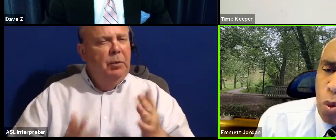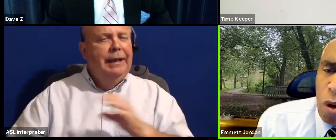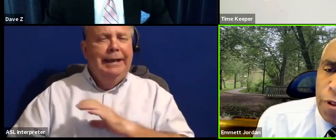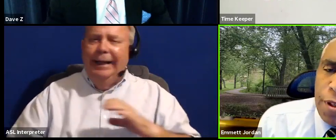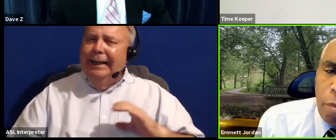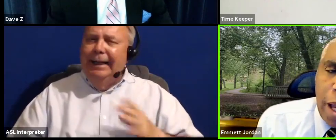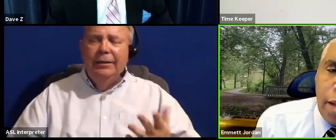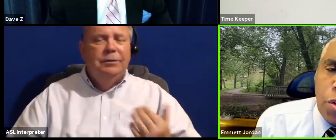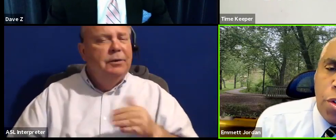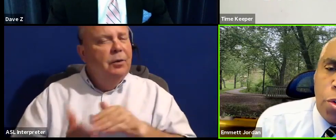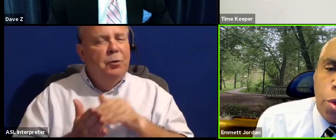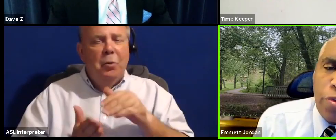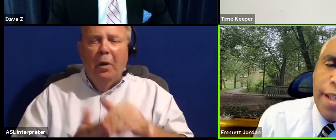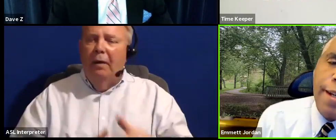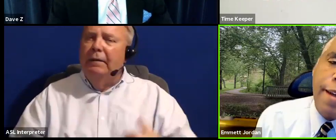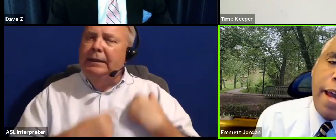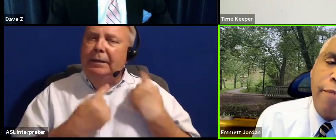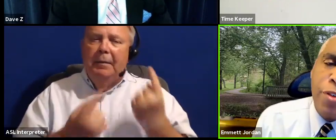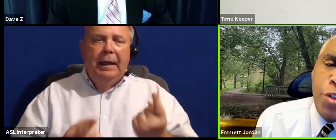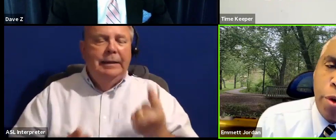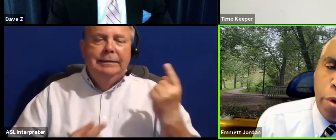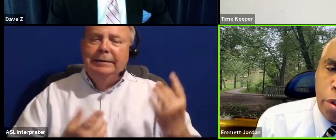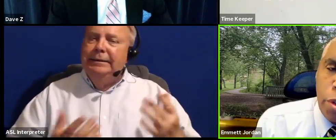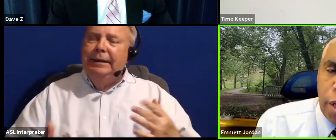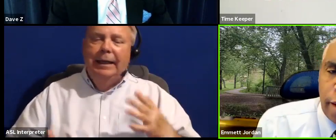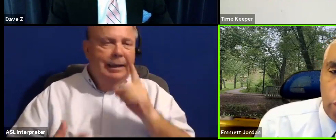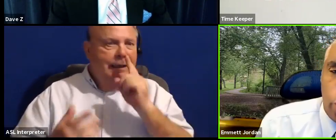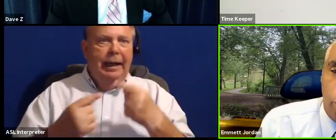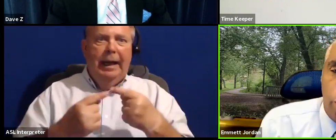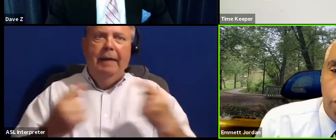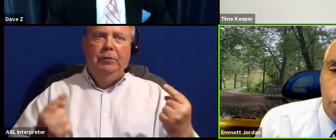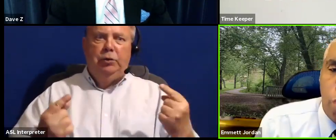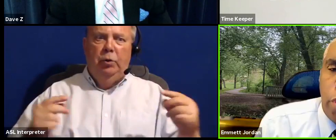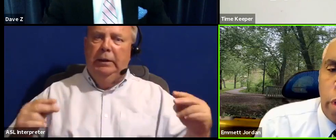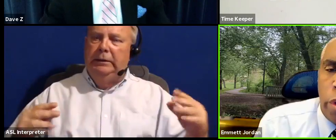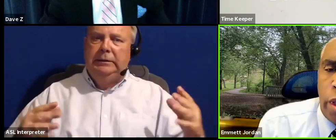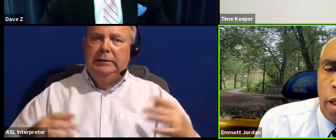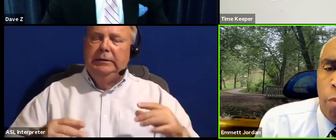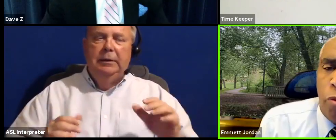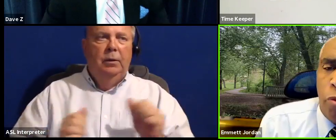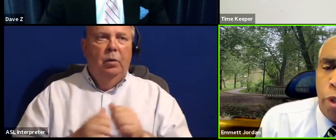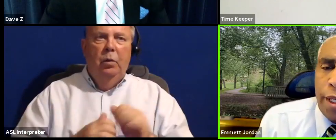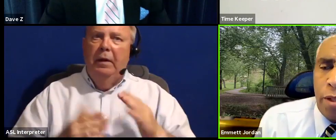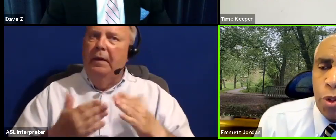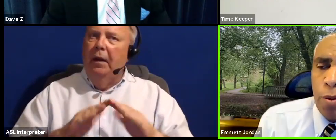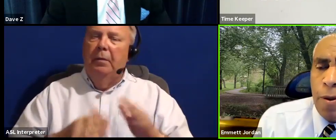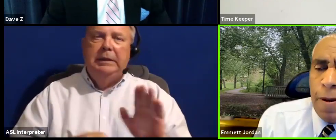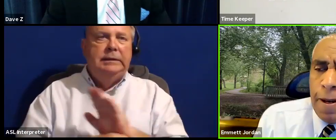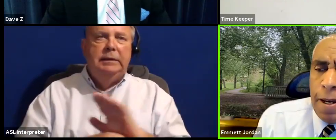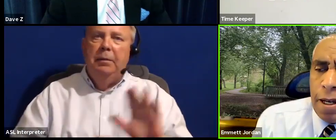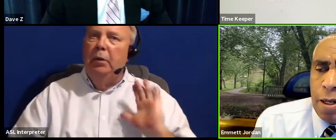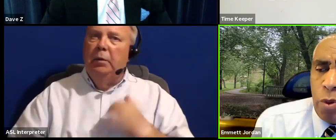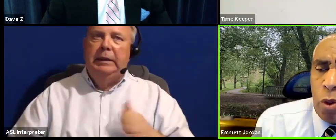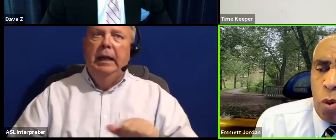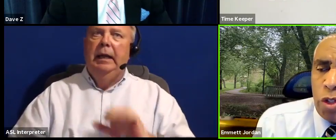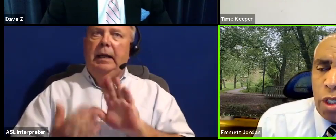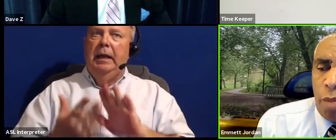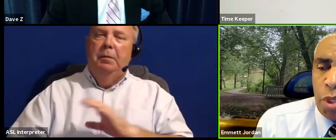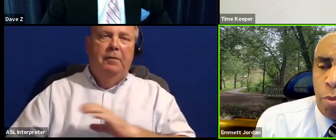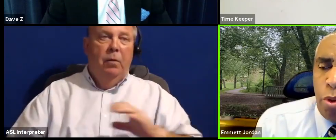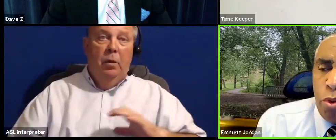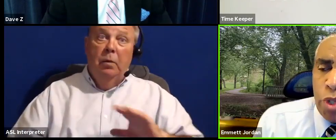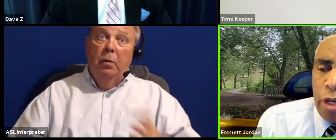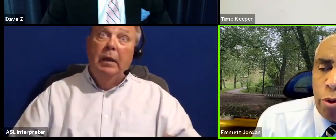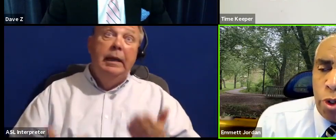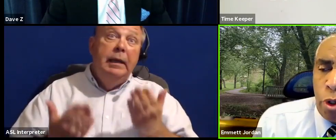too often in the past, has sort of taken an adversarial stance with our business community when they come before council. When the question